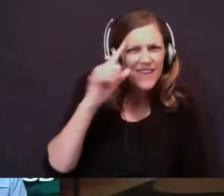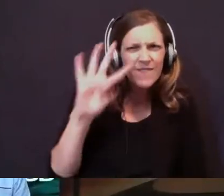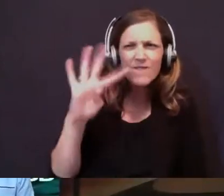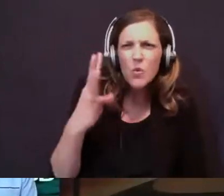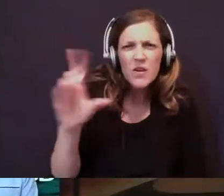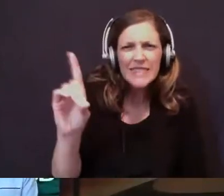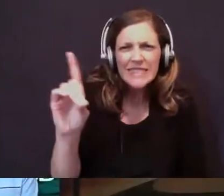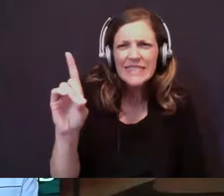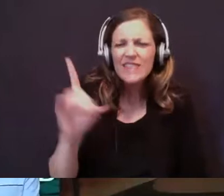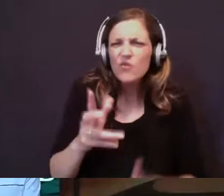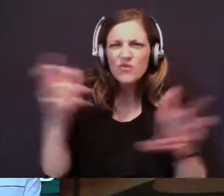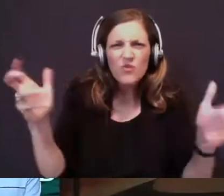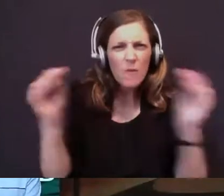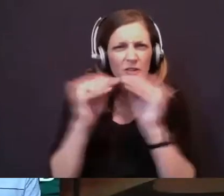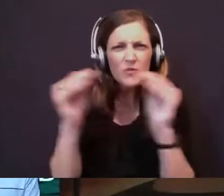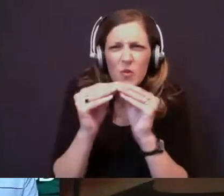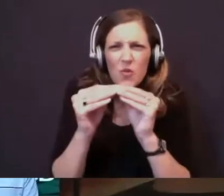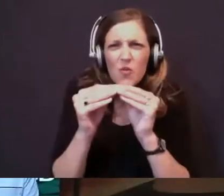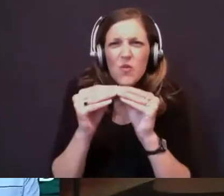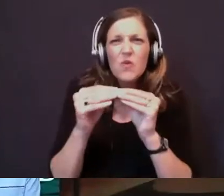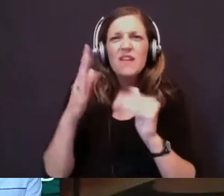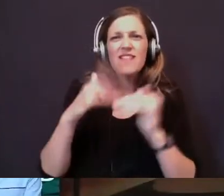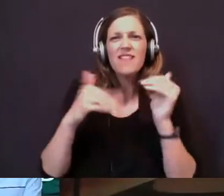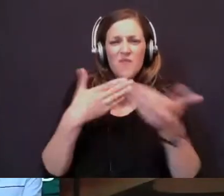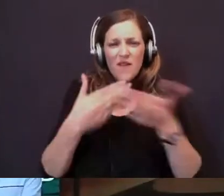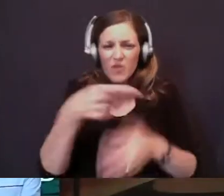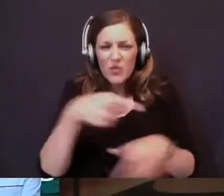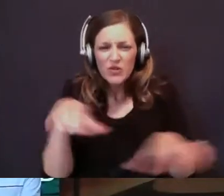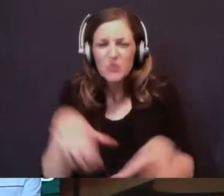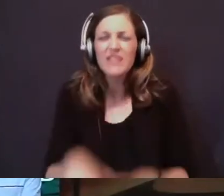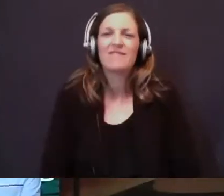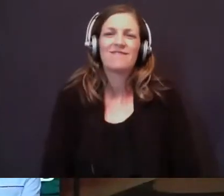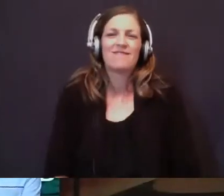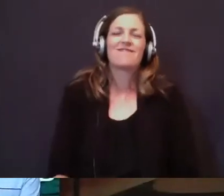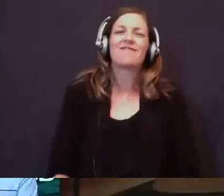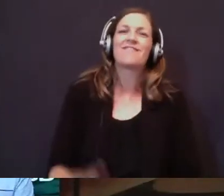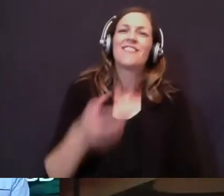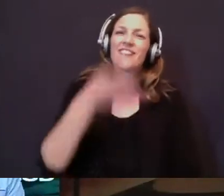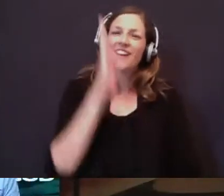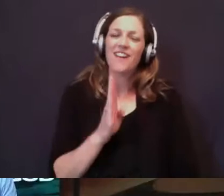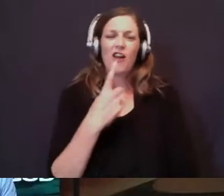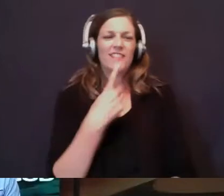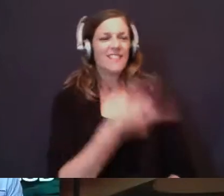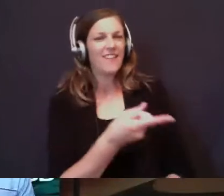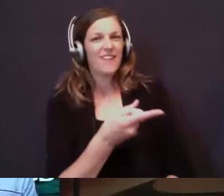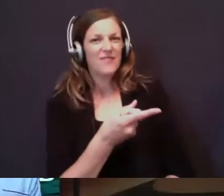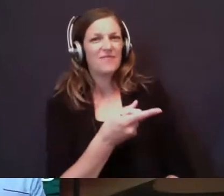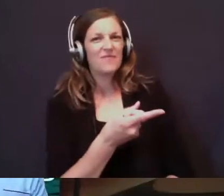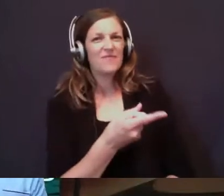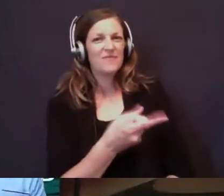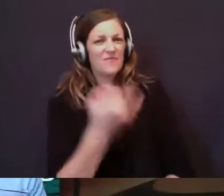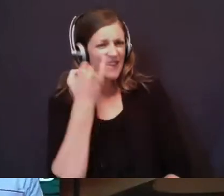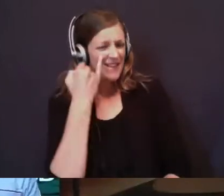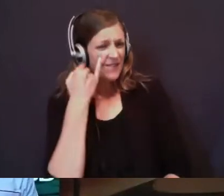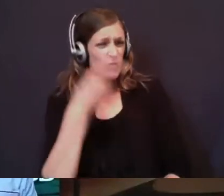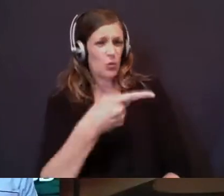There's so much more than just what you're doing. God is telling Elijah, Elijah, if you were